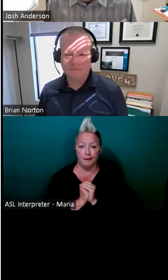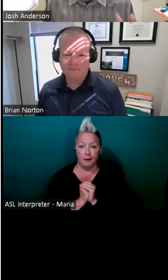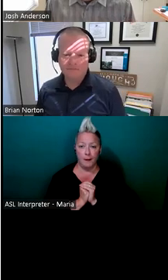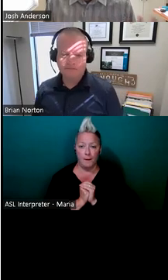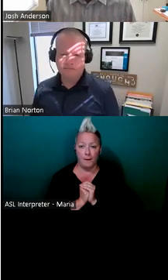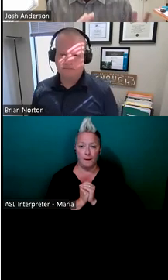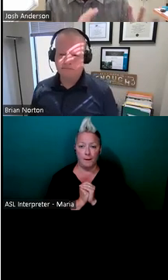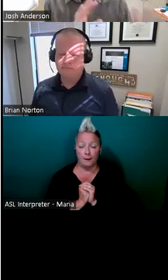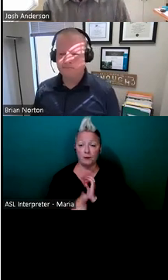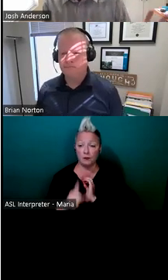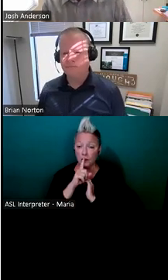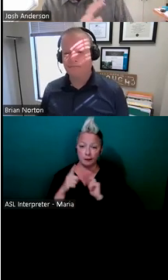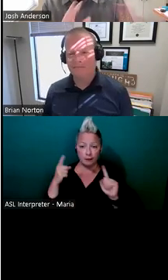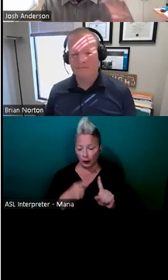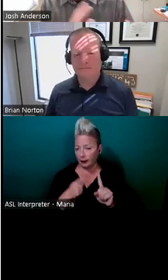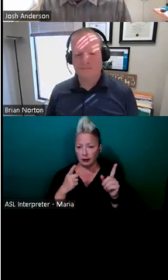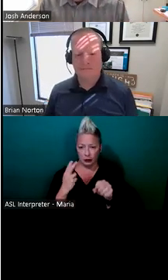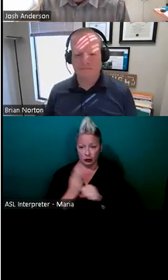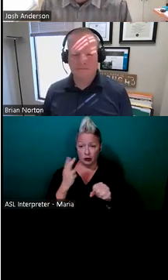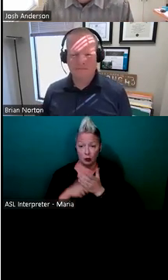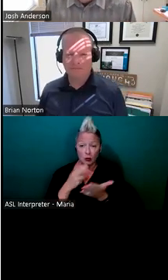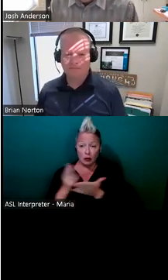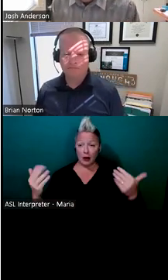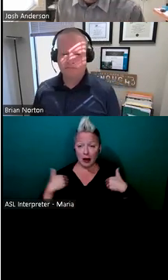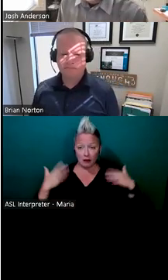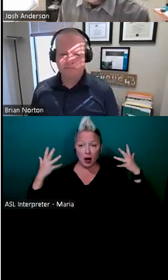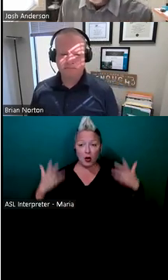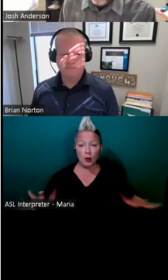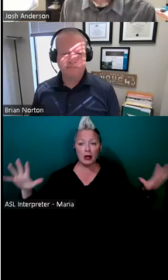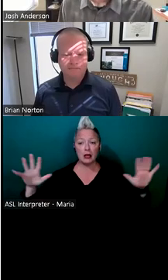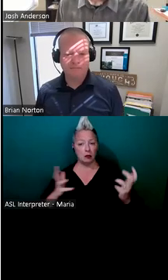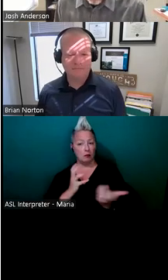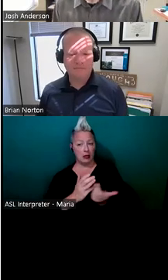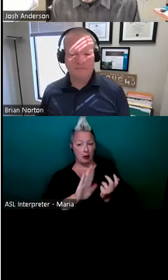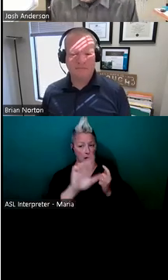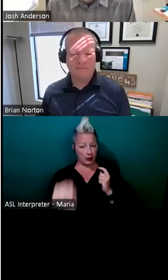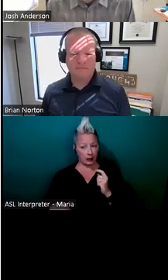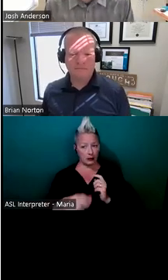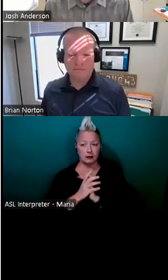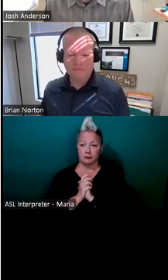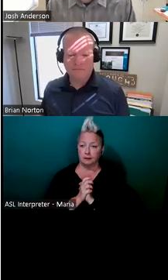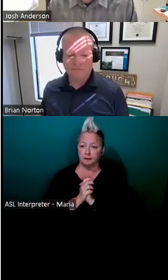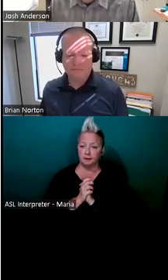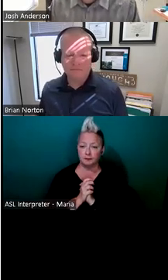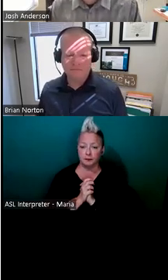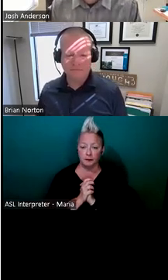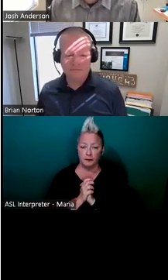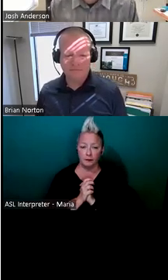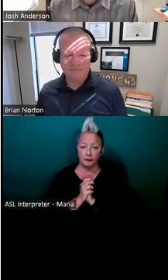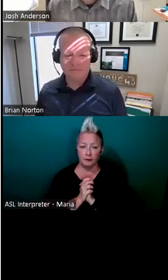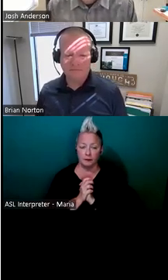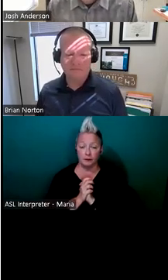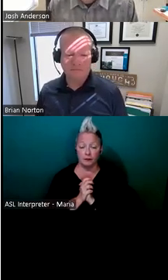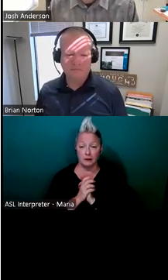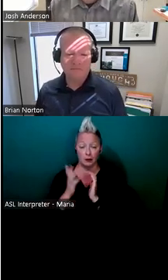what's all there to begin with to see what's really going to meet the individual's needs. And with that more expensive doesn't always